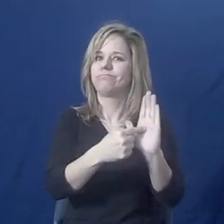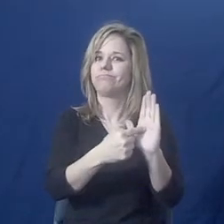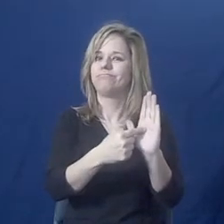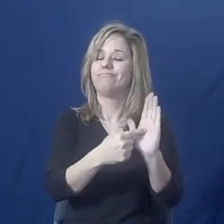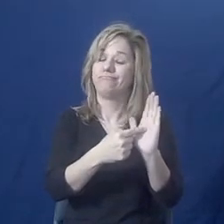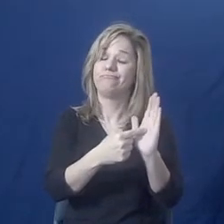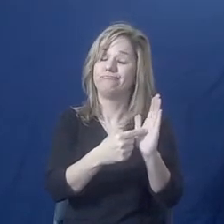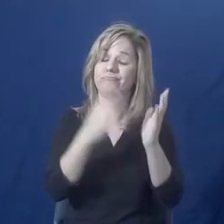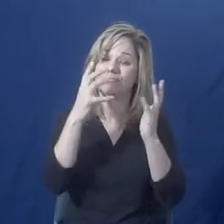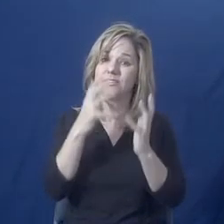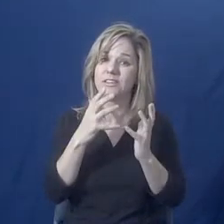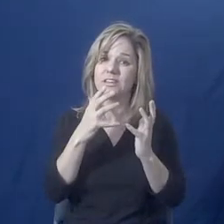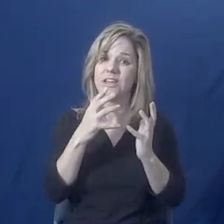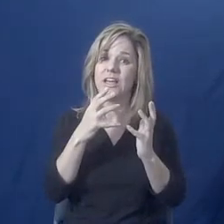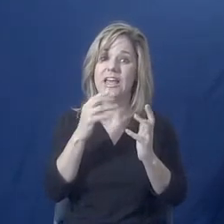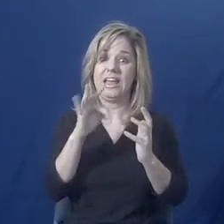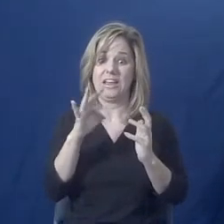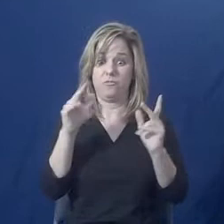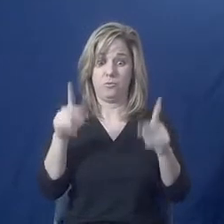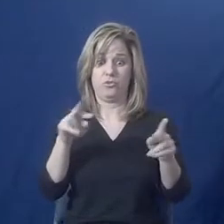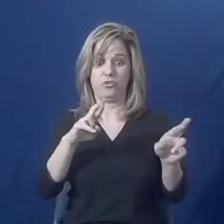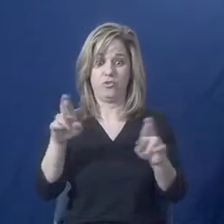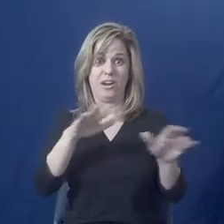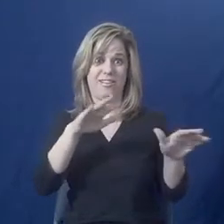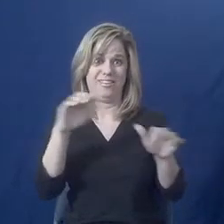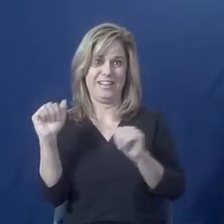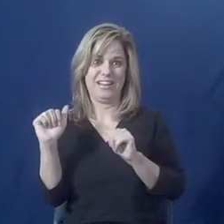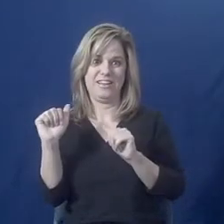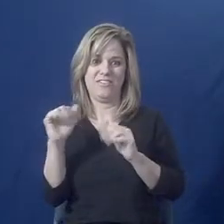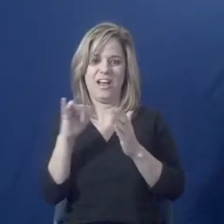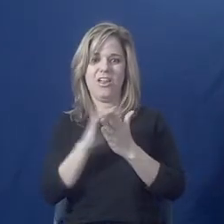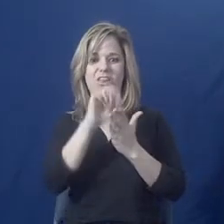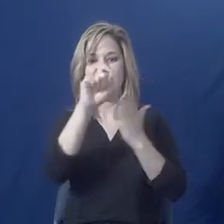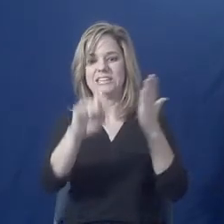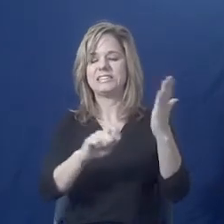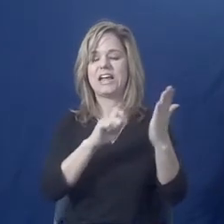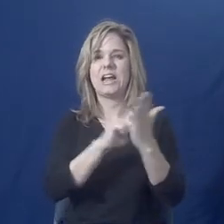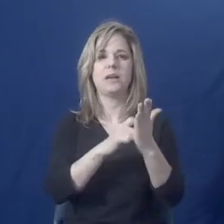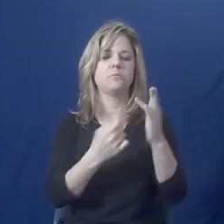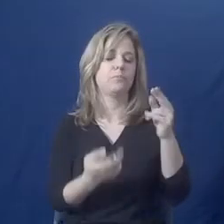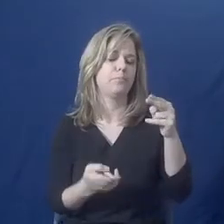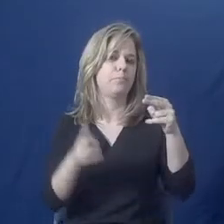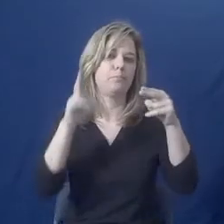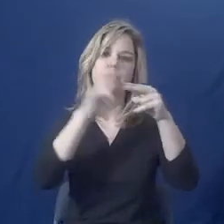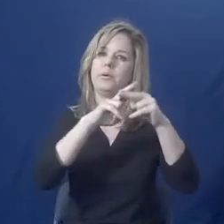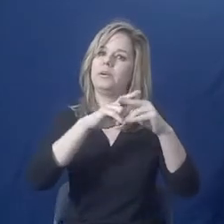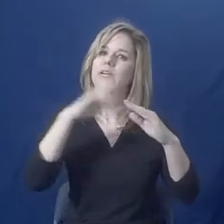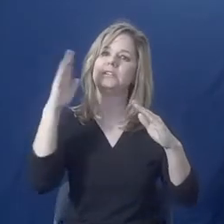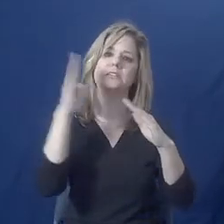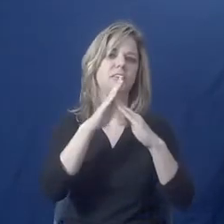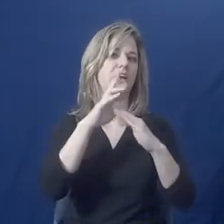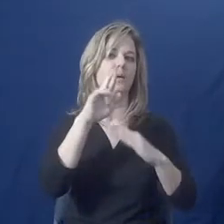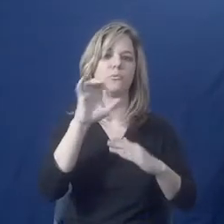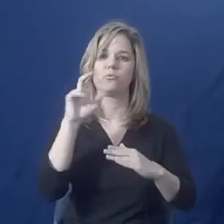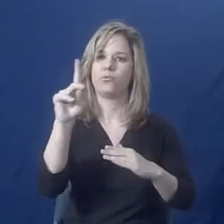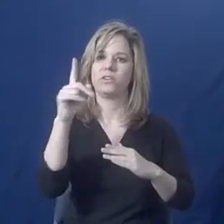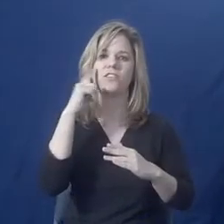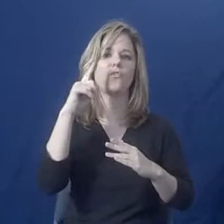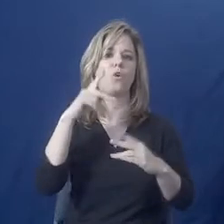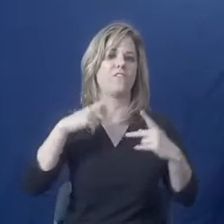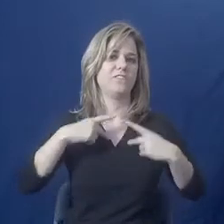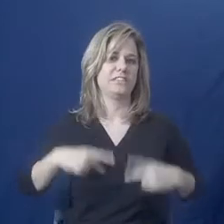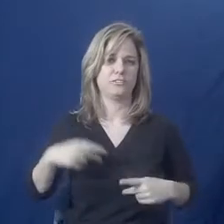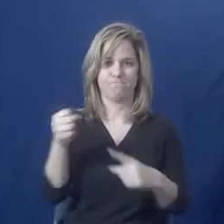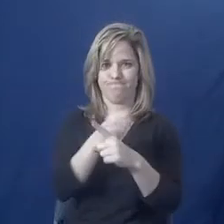when people are leaving, it's a time where they're at risk for the highest amount of